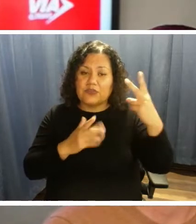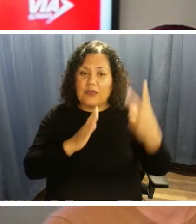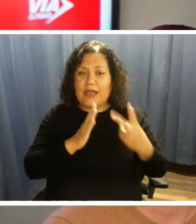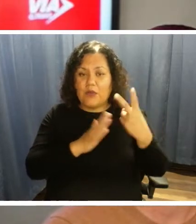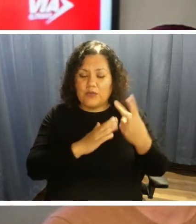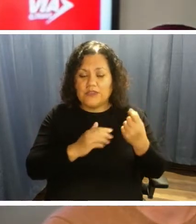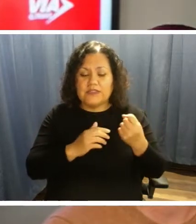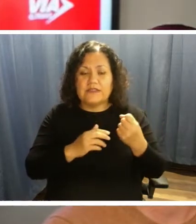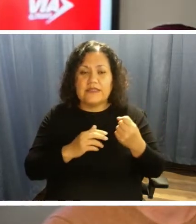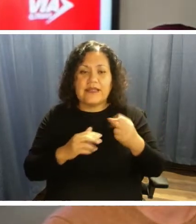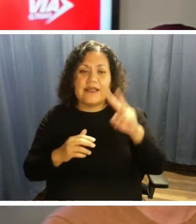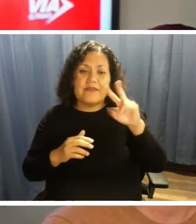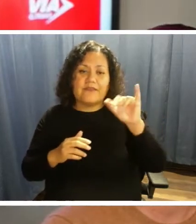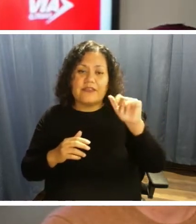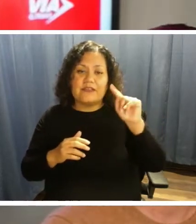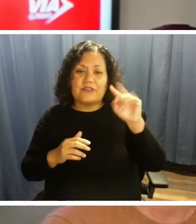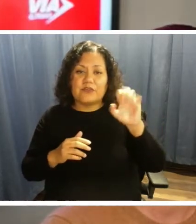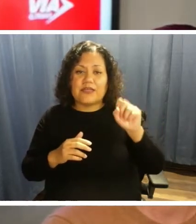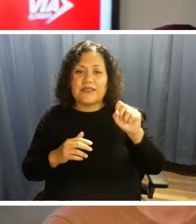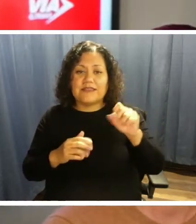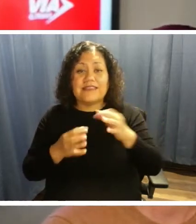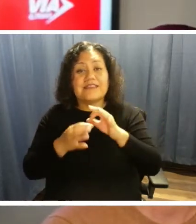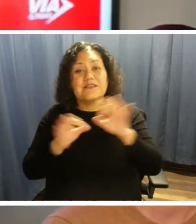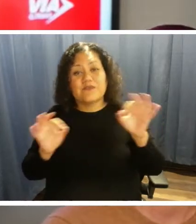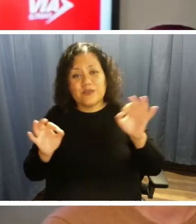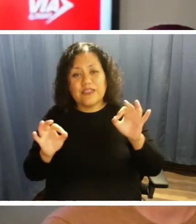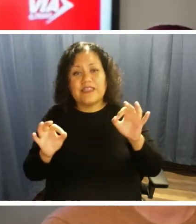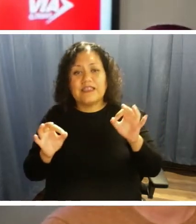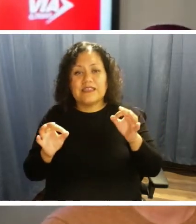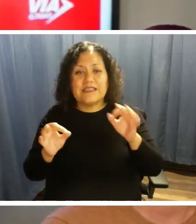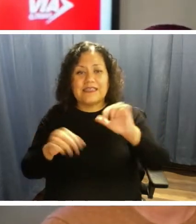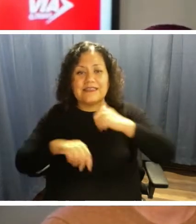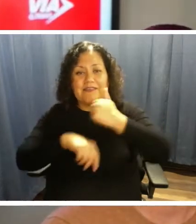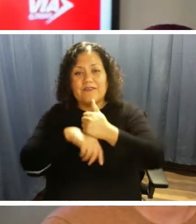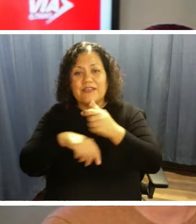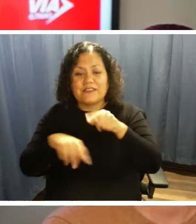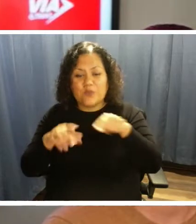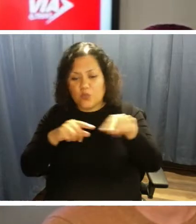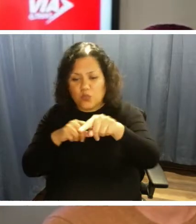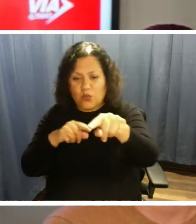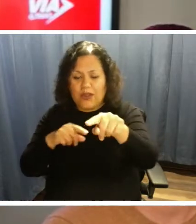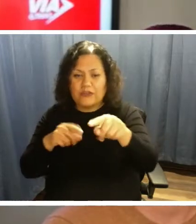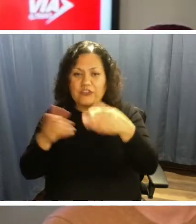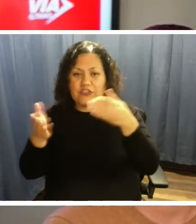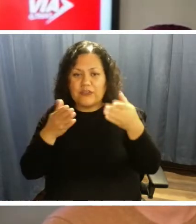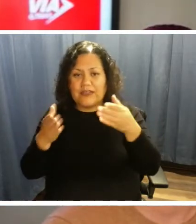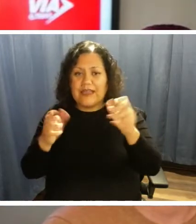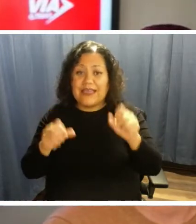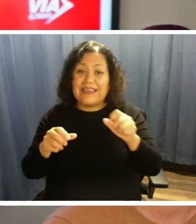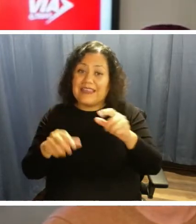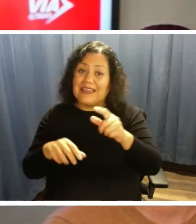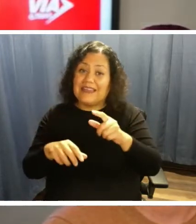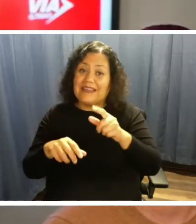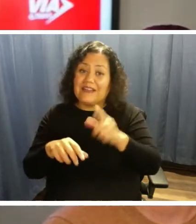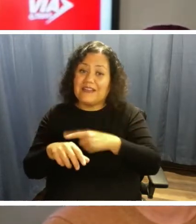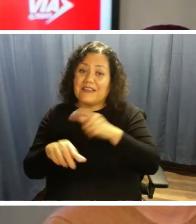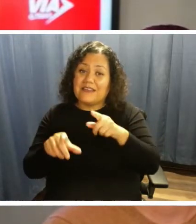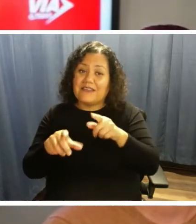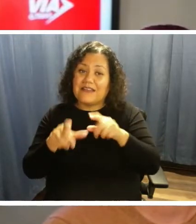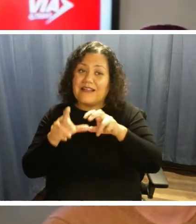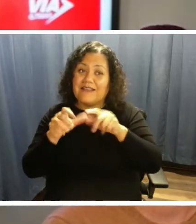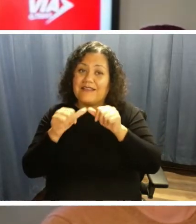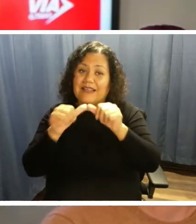Via Trans Service is complimentary to fixed route service, so the trip can last as long as riding on a bus, fixed route bus.